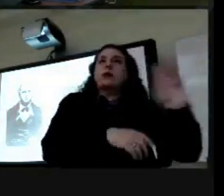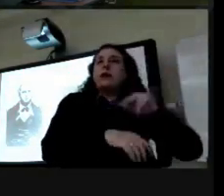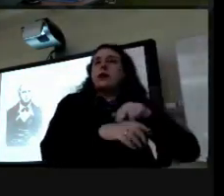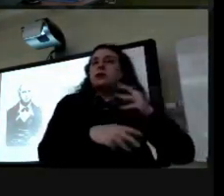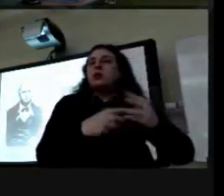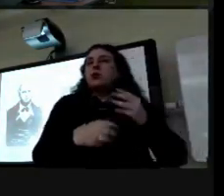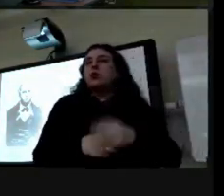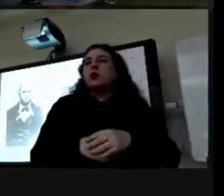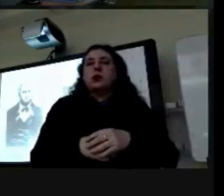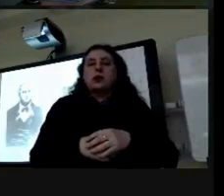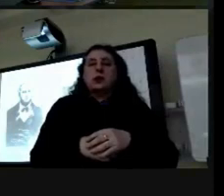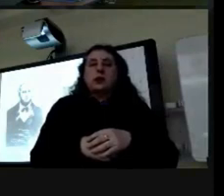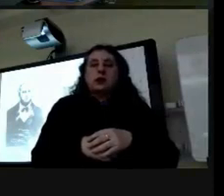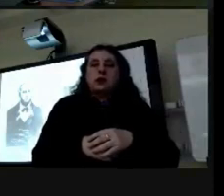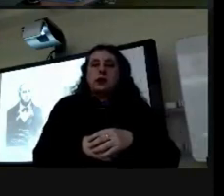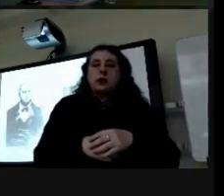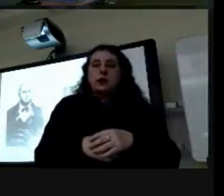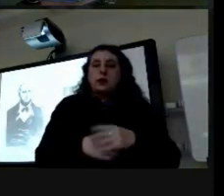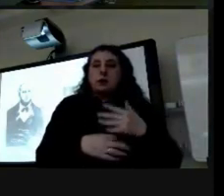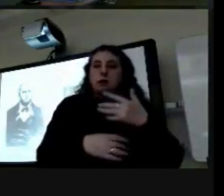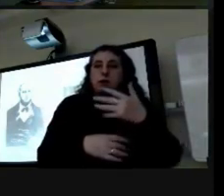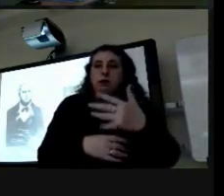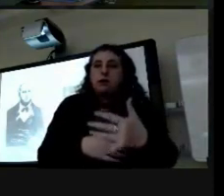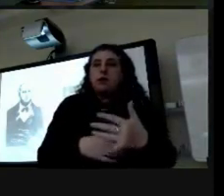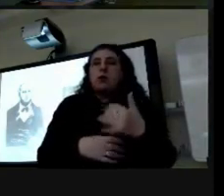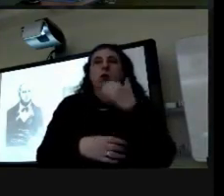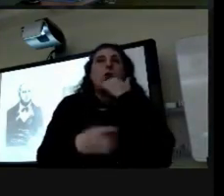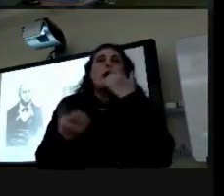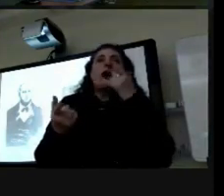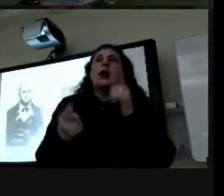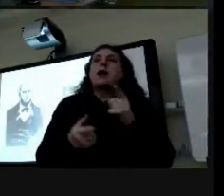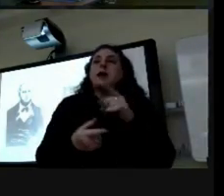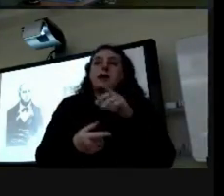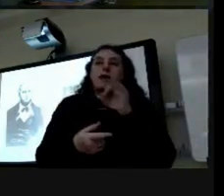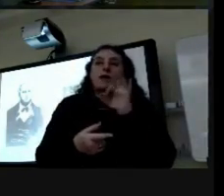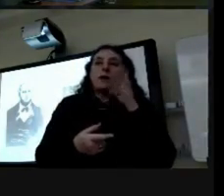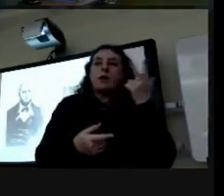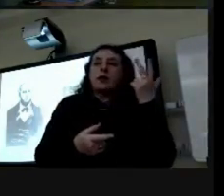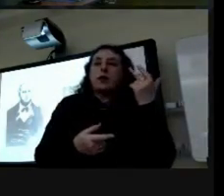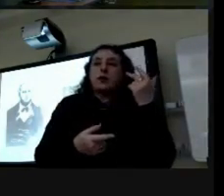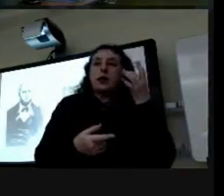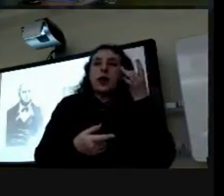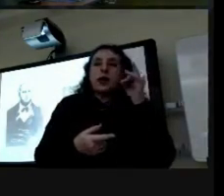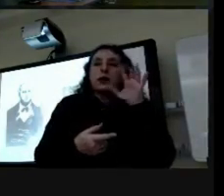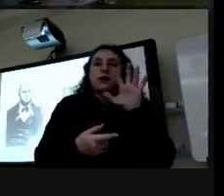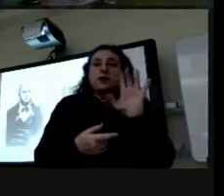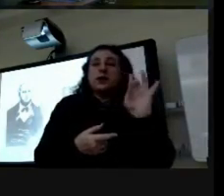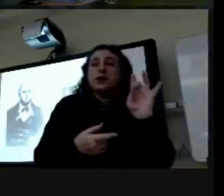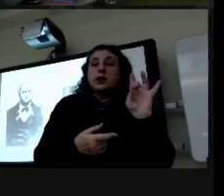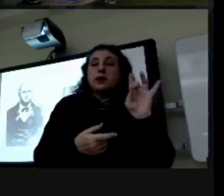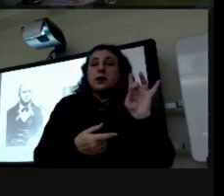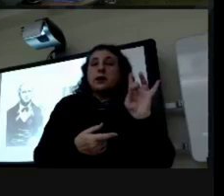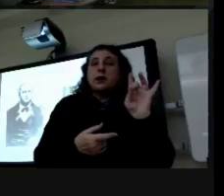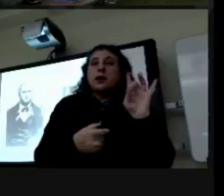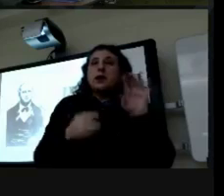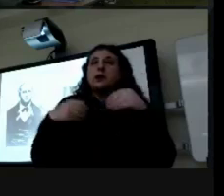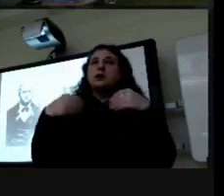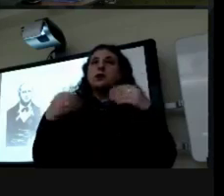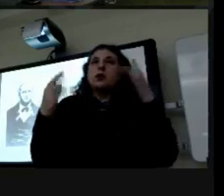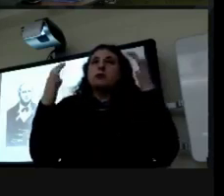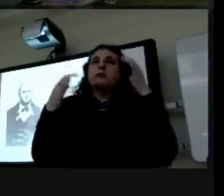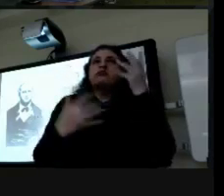so moving ahead a little bit tragedy struck on february 13 1858 the store burnt down